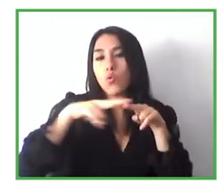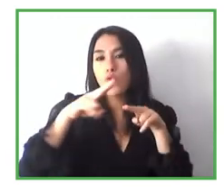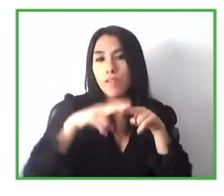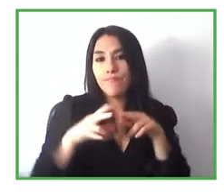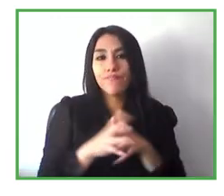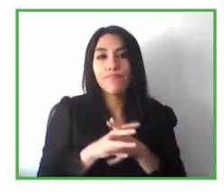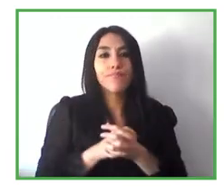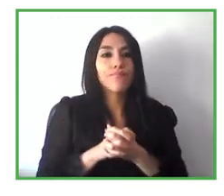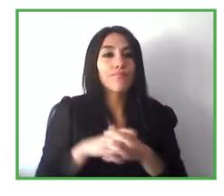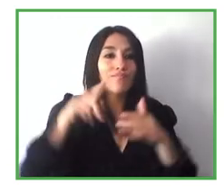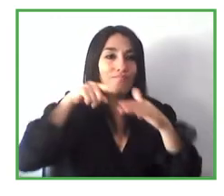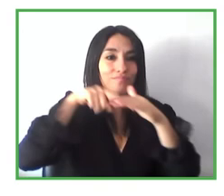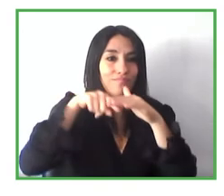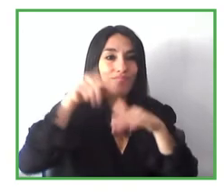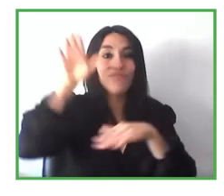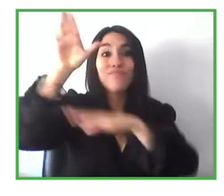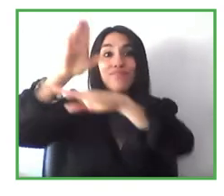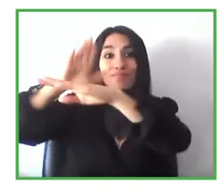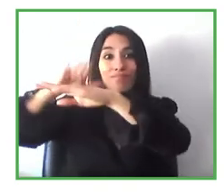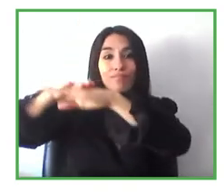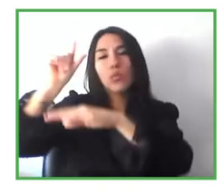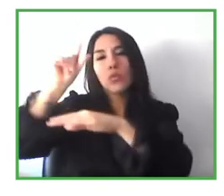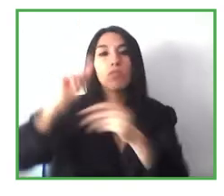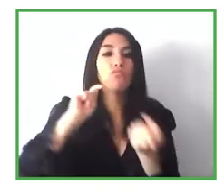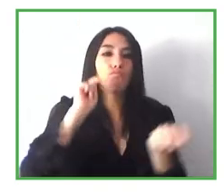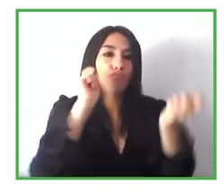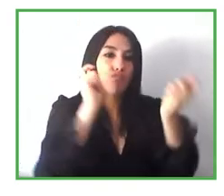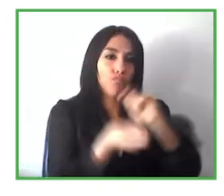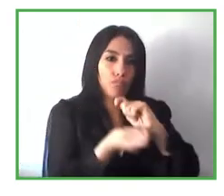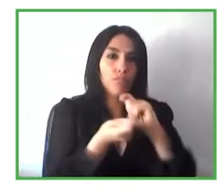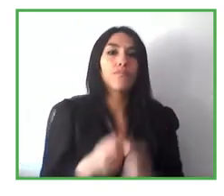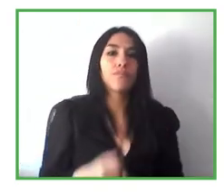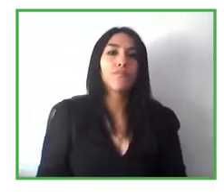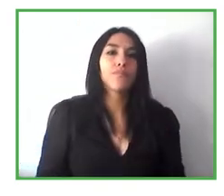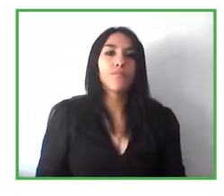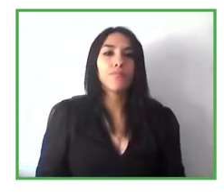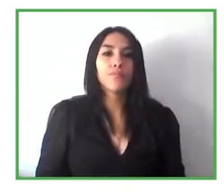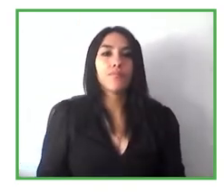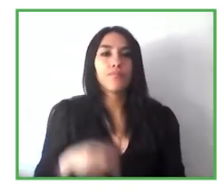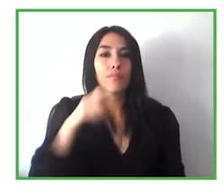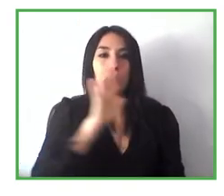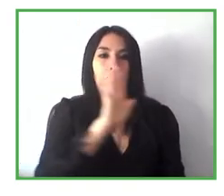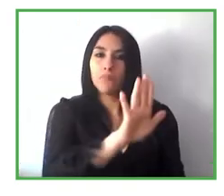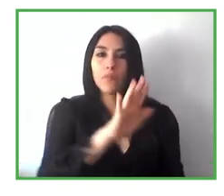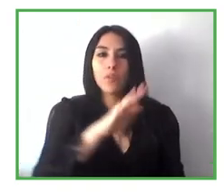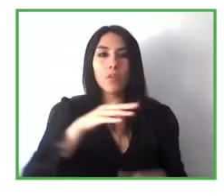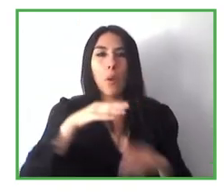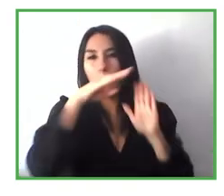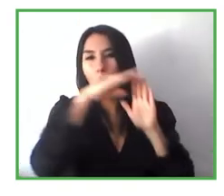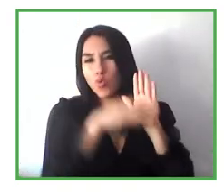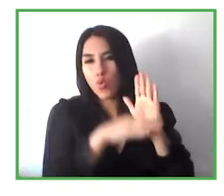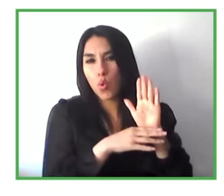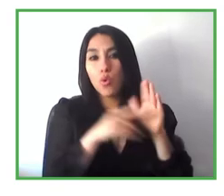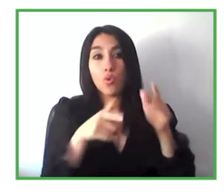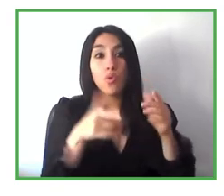we're able to propose new adaptations or new changes in the physical product that is there.